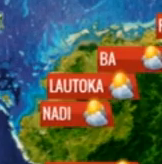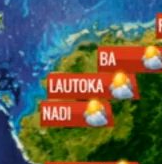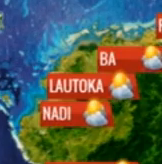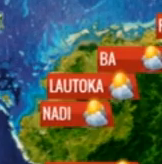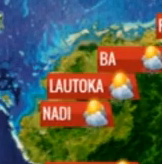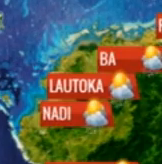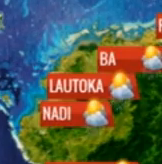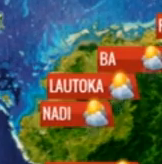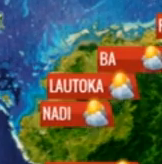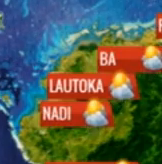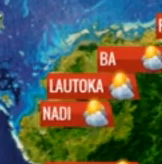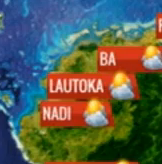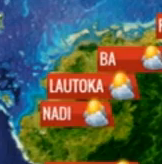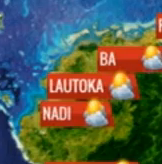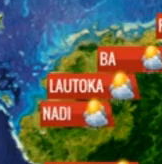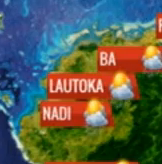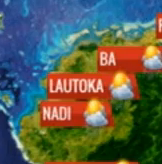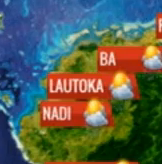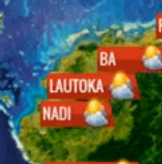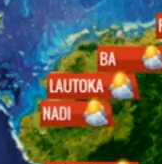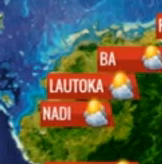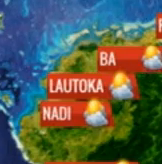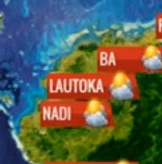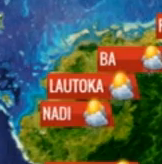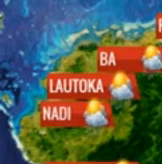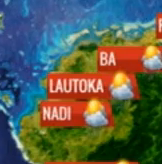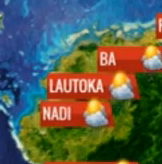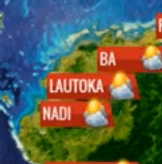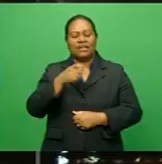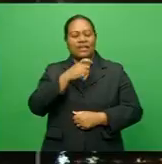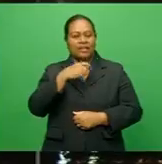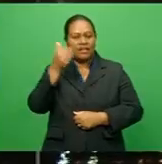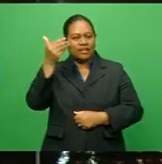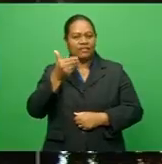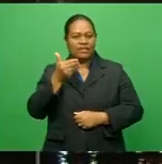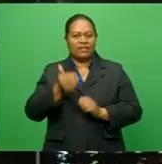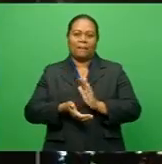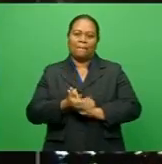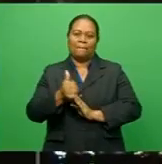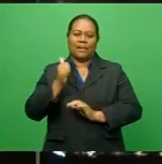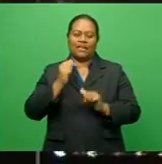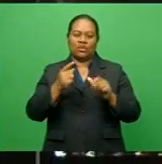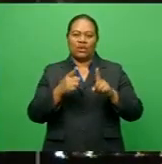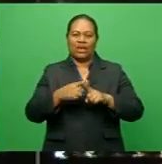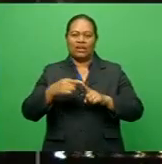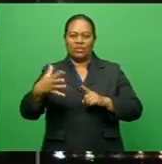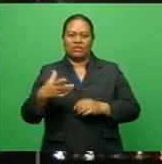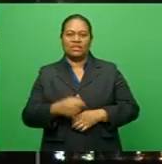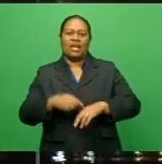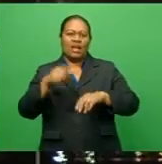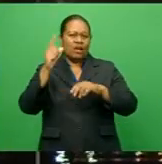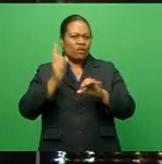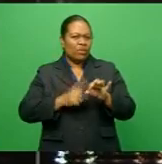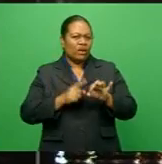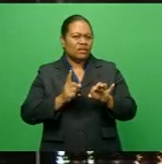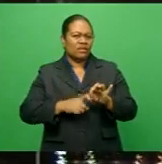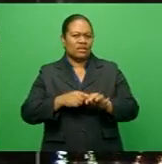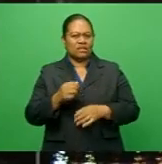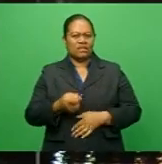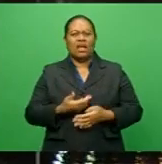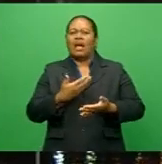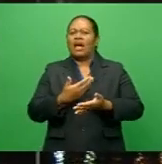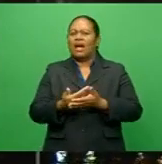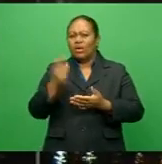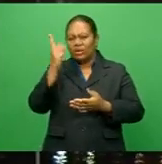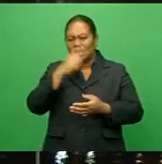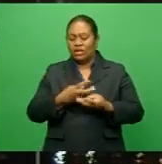That's all the weather for now. Have a great evening. And it's back to Edwin. And Fijian Pulse, we asked, how else can we